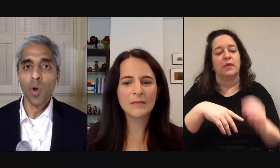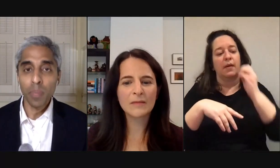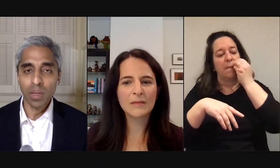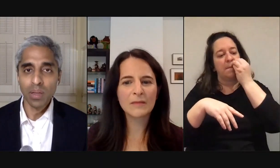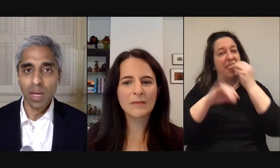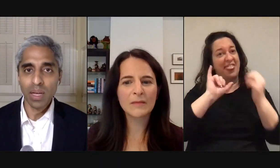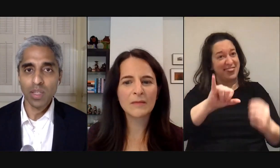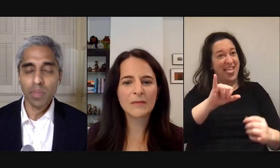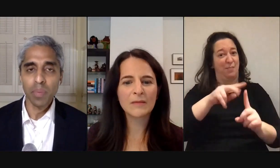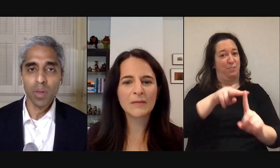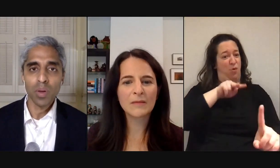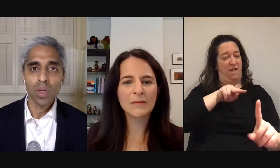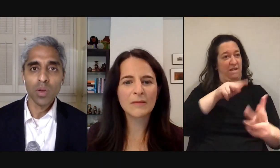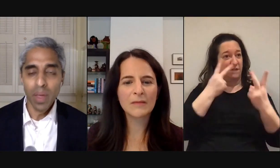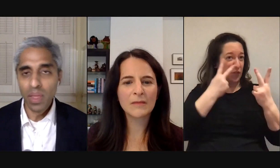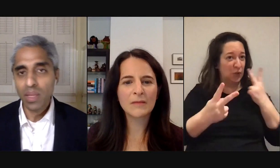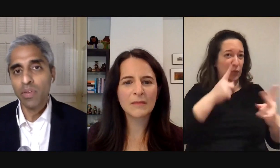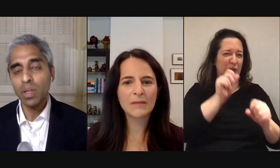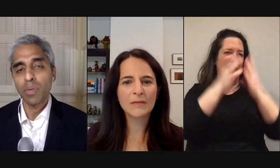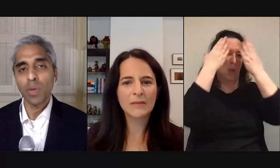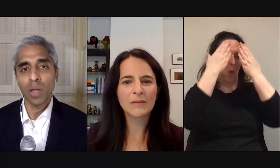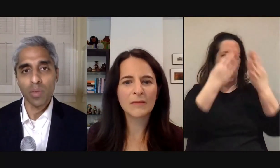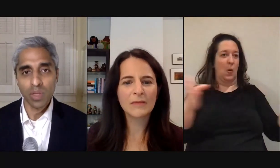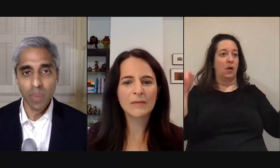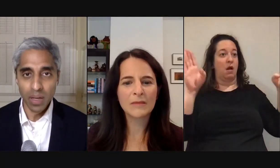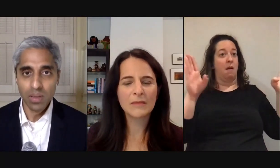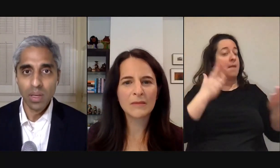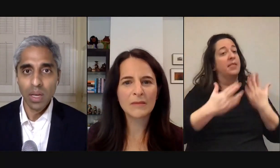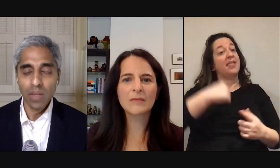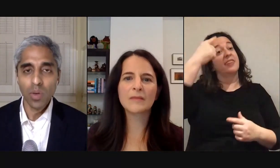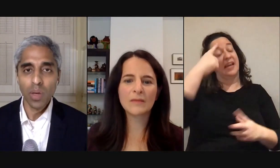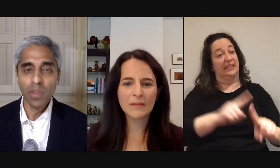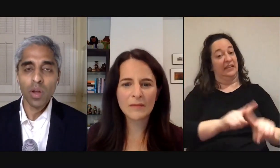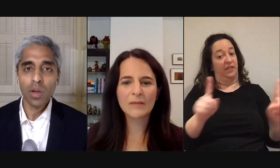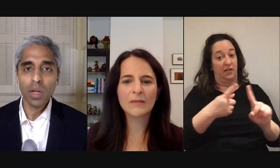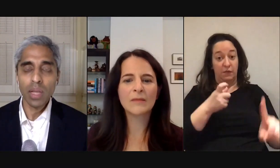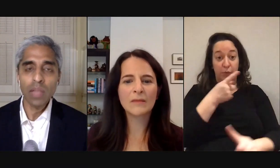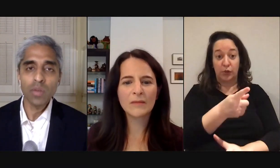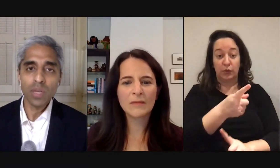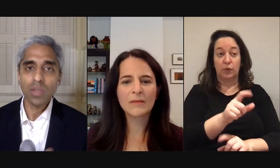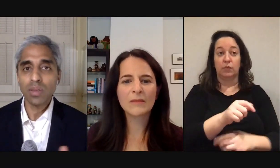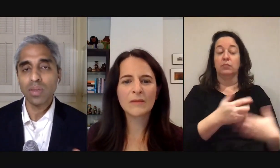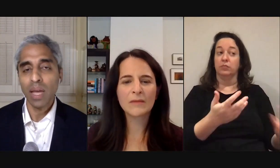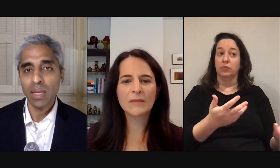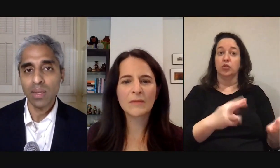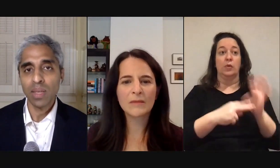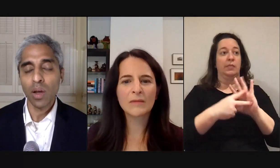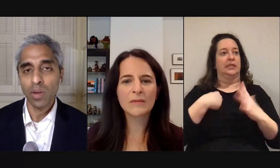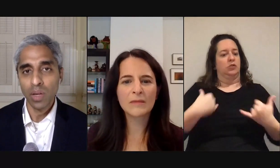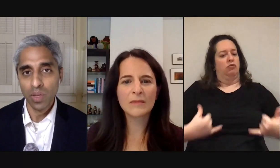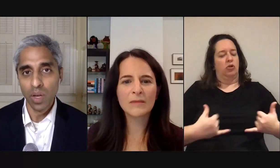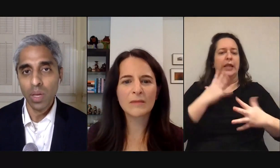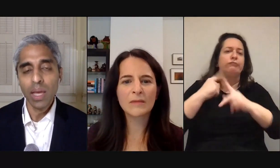make you more open uh to people who may think differently from you in other respects and so in the current in traditional societies